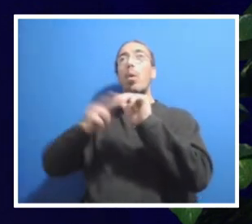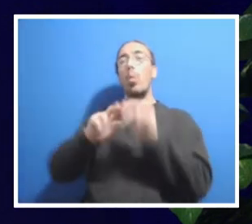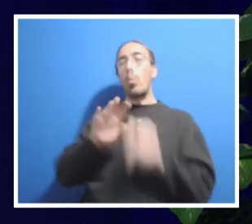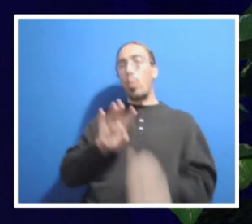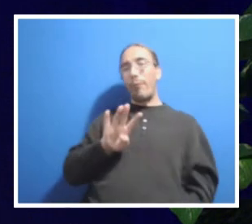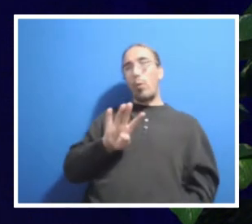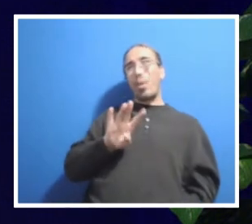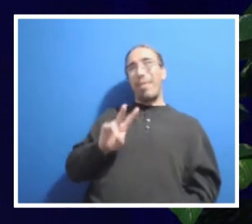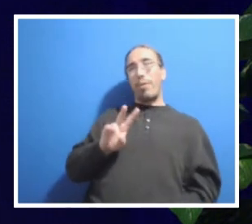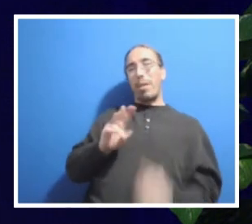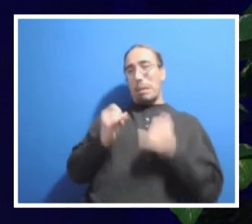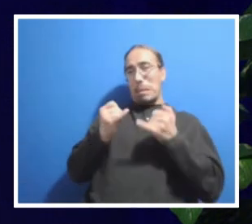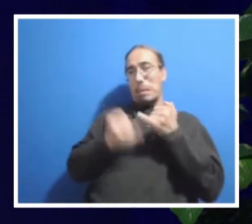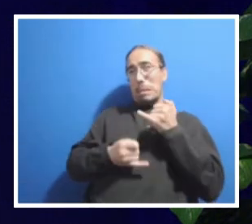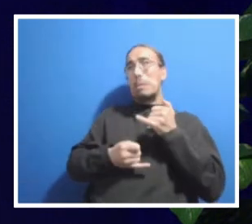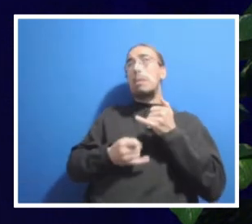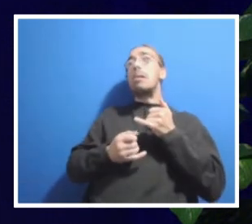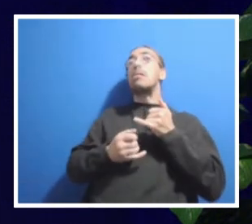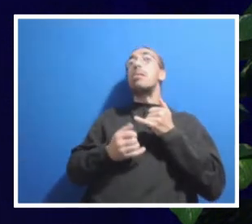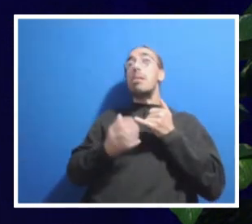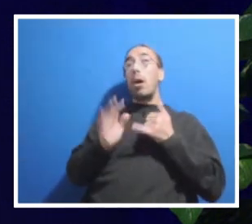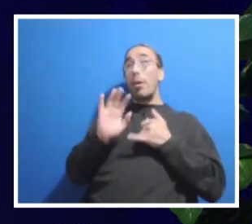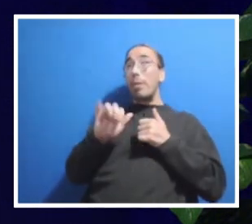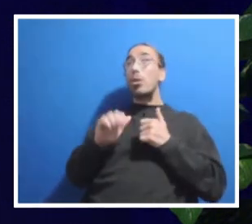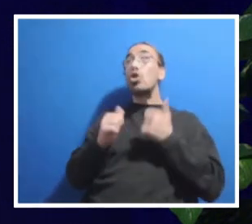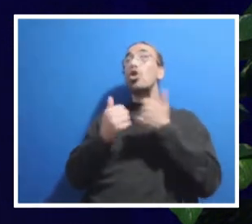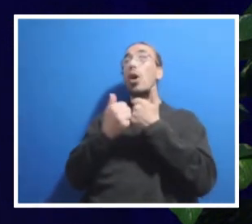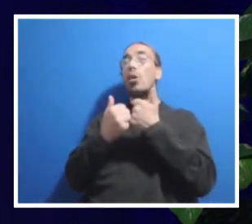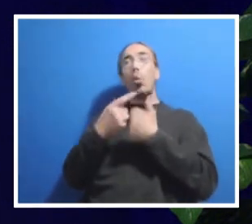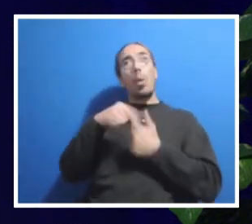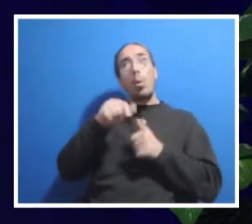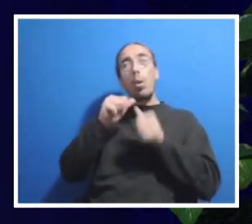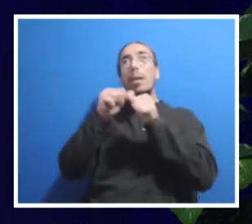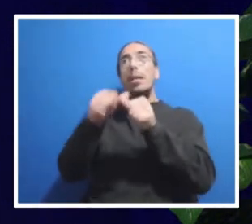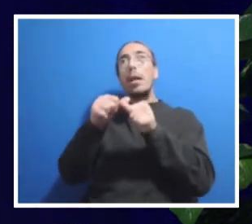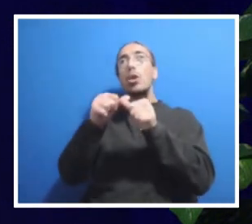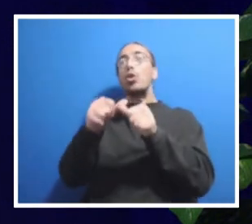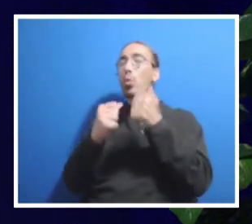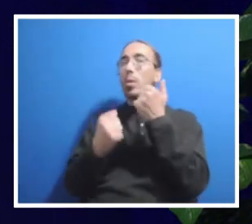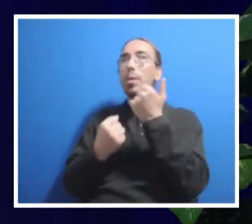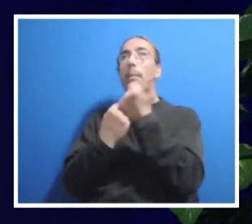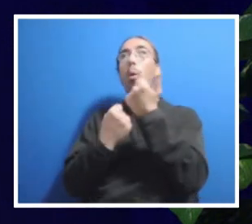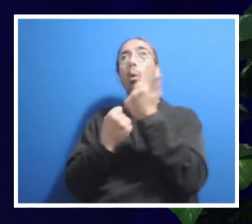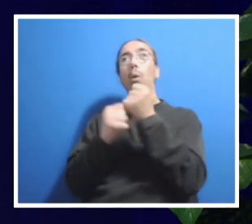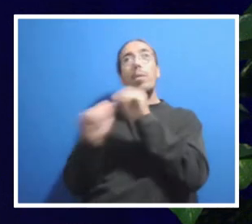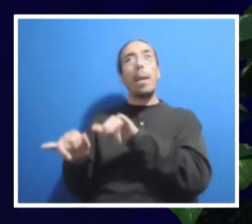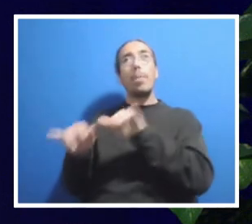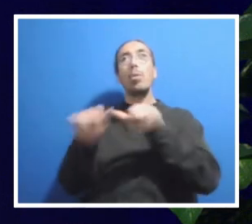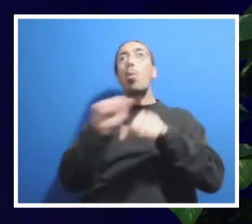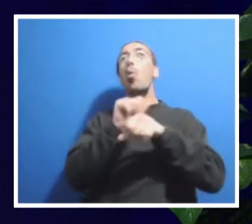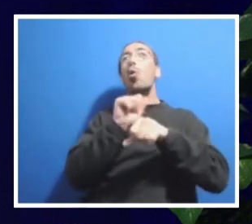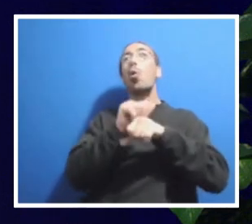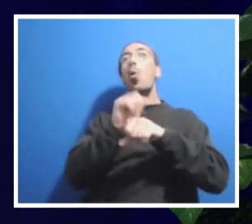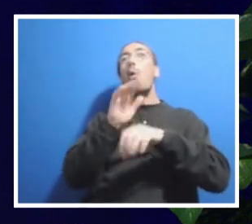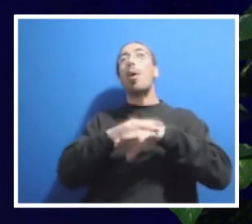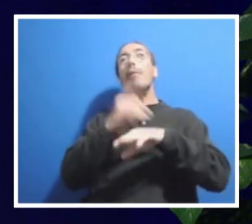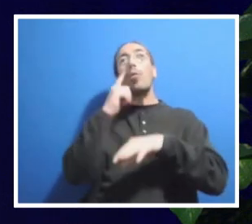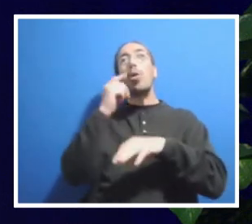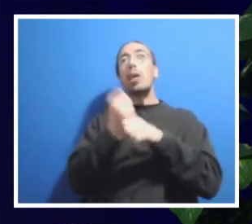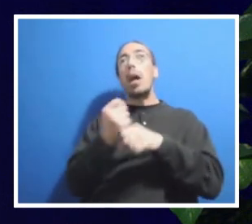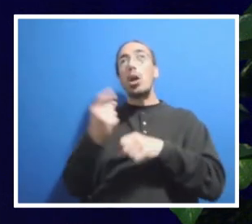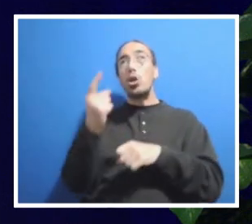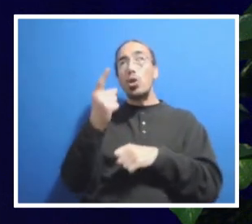again, those are some of the challenges we have before us that we will continue to advocate and work on this next year. So I'm